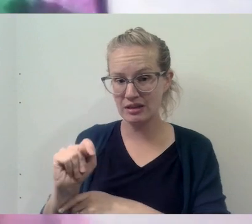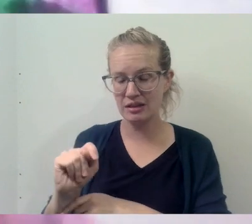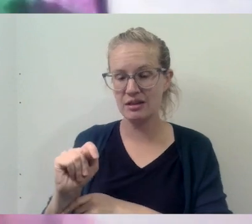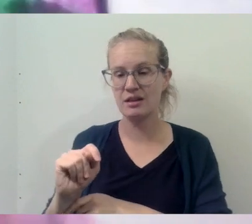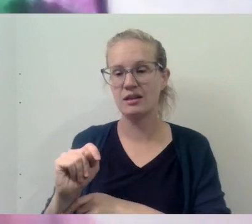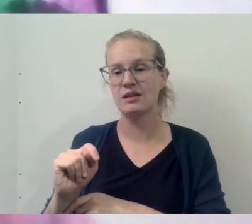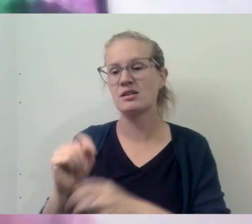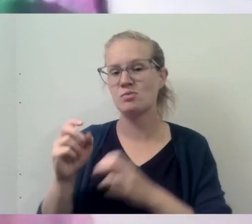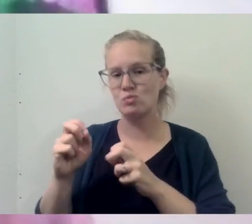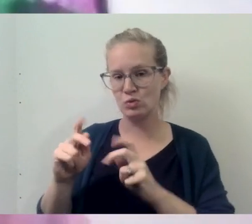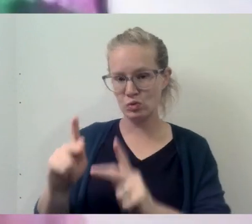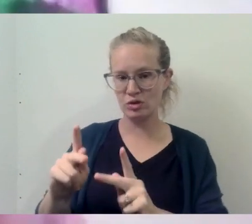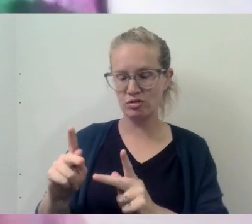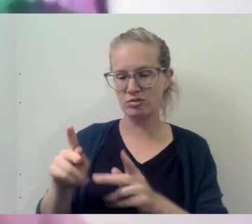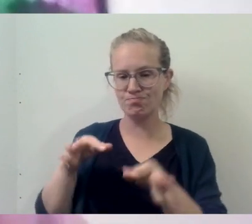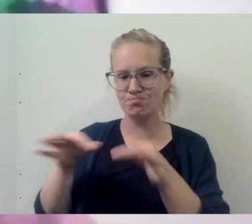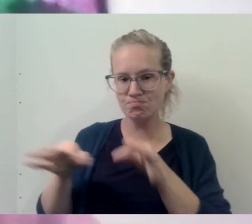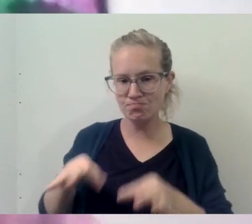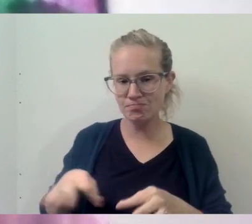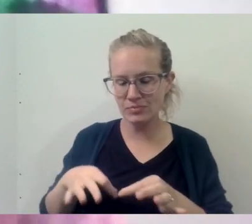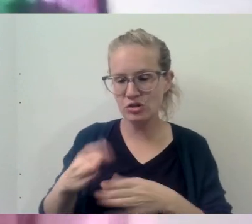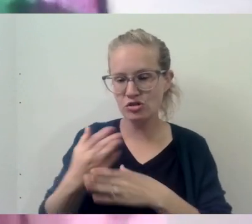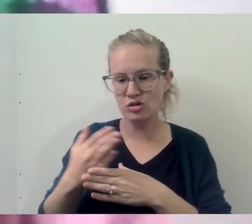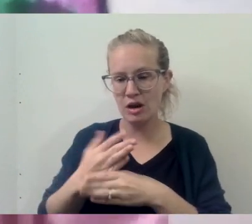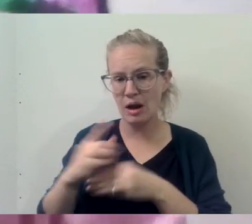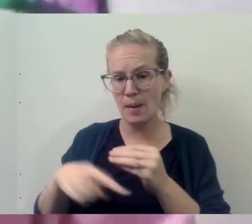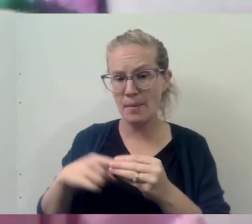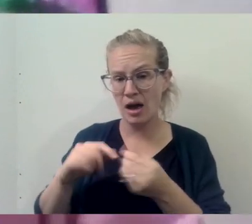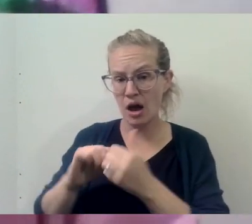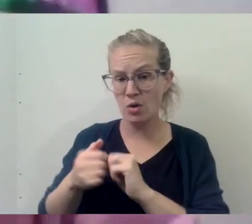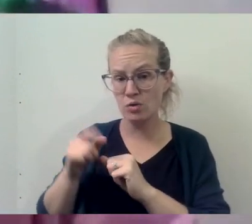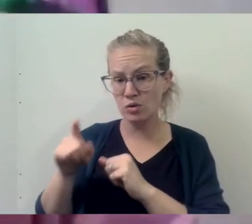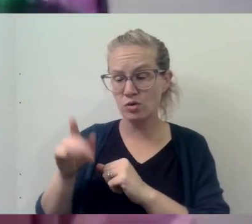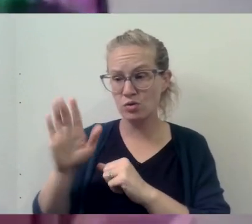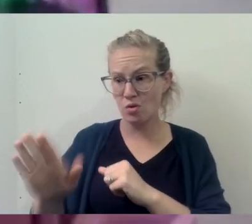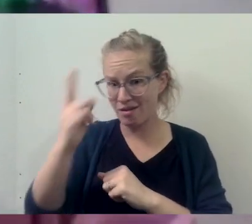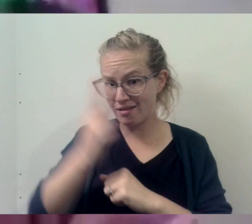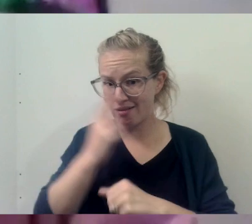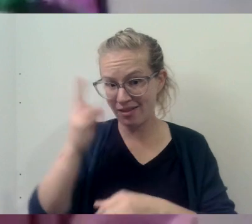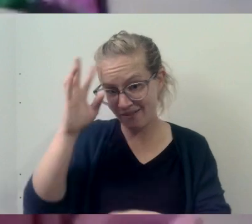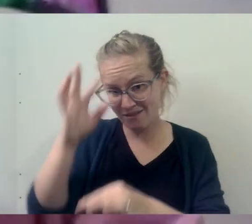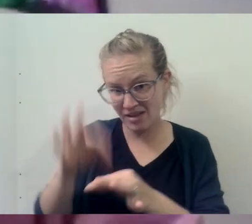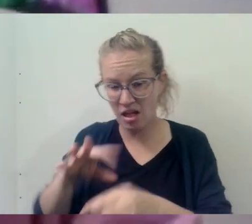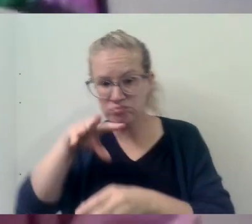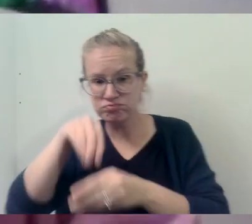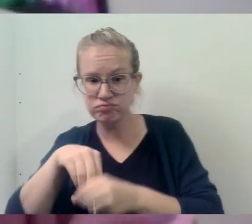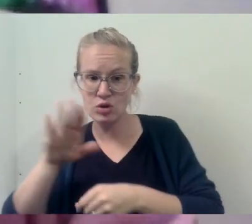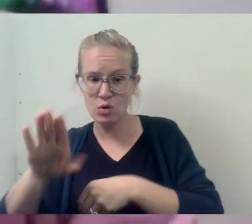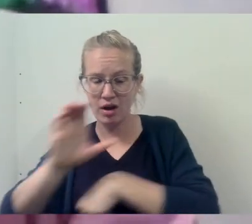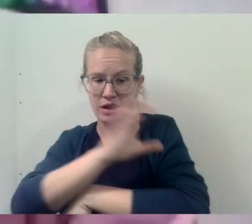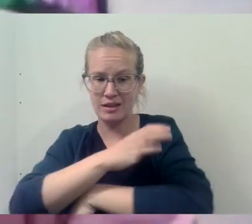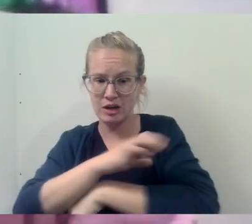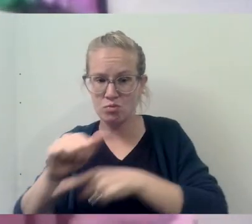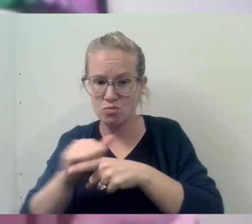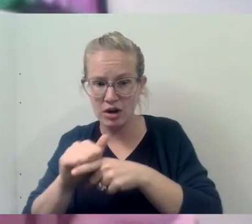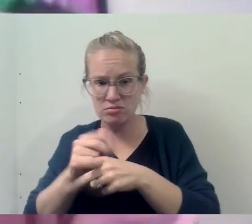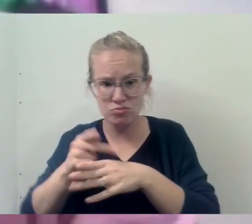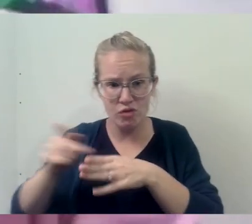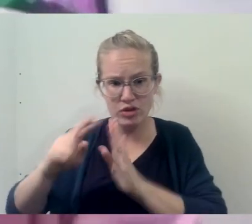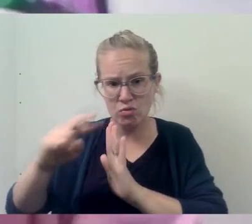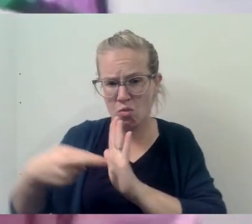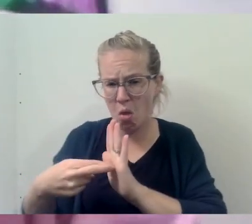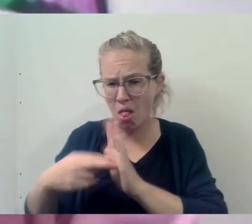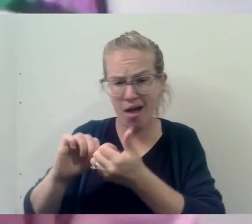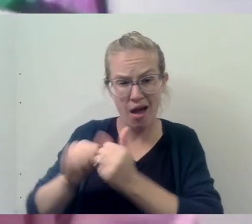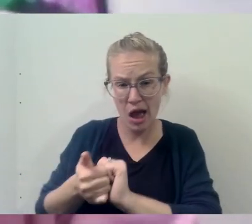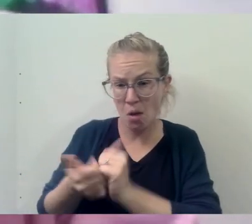give you an opportunity to talk about how you integrate your Catholic faith into your clinical practice and professional roles.